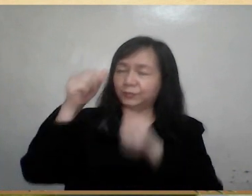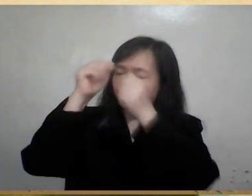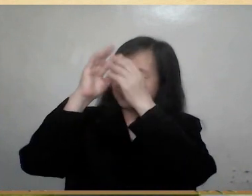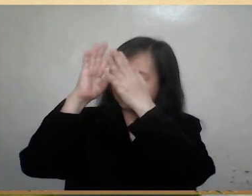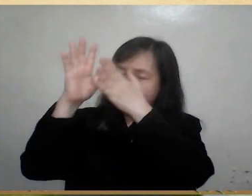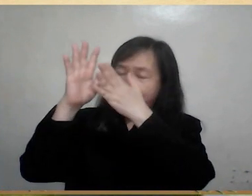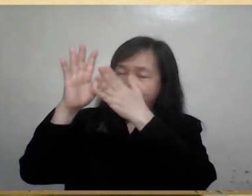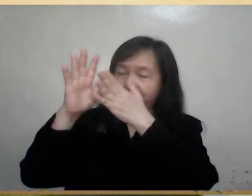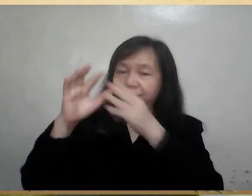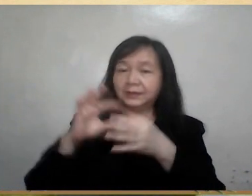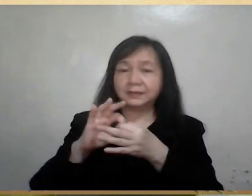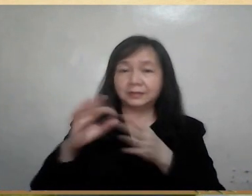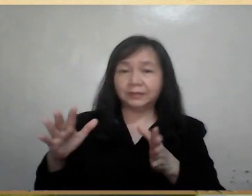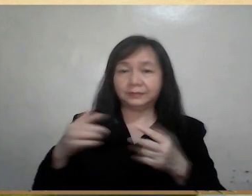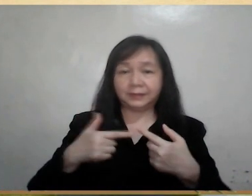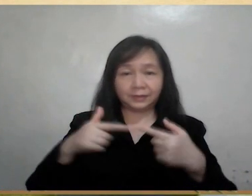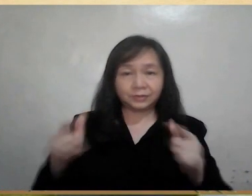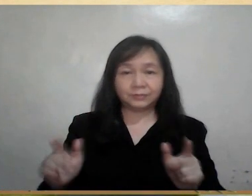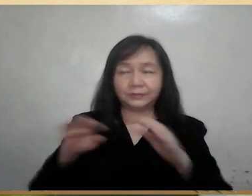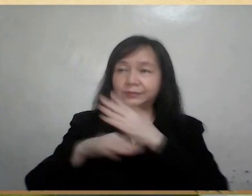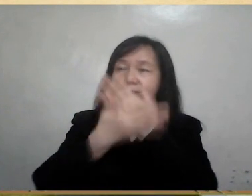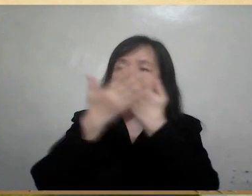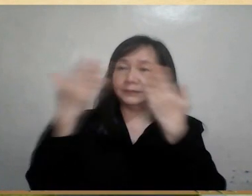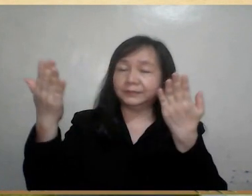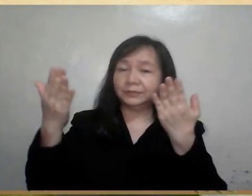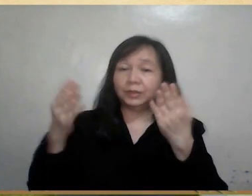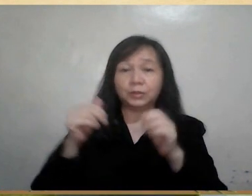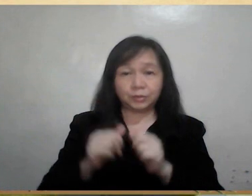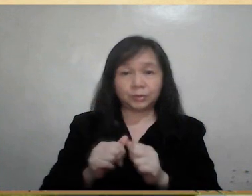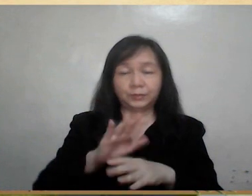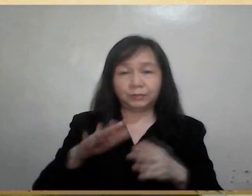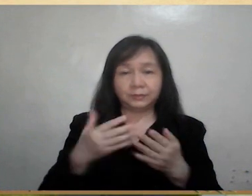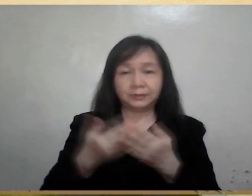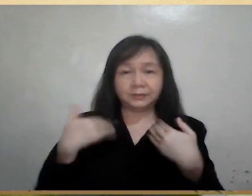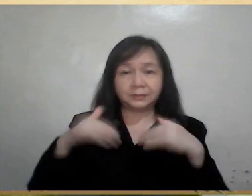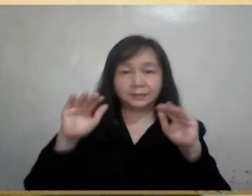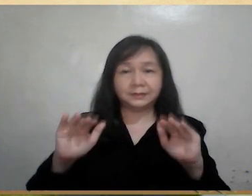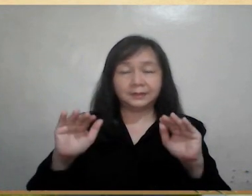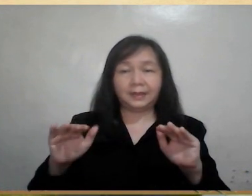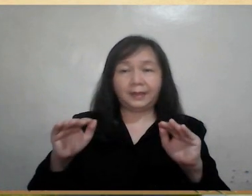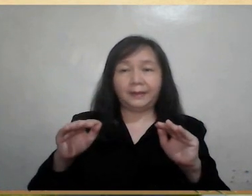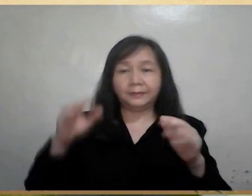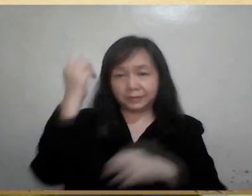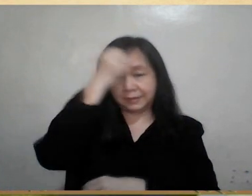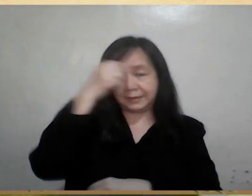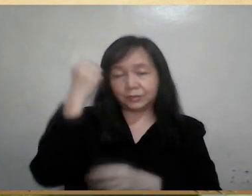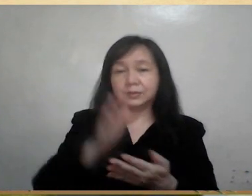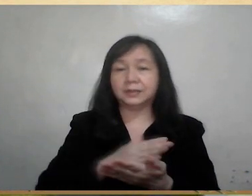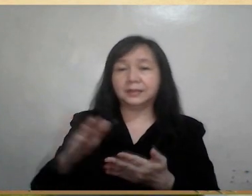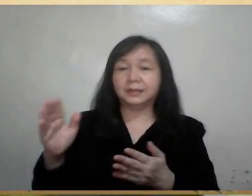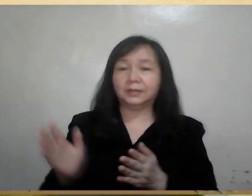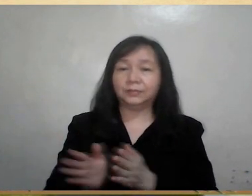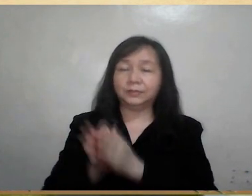ascending to you, Father, He has unlocked the gates of heaven. And so with the company of angels and saints, we